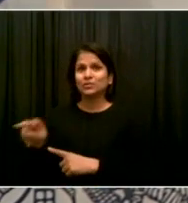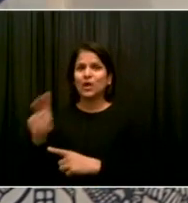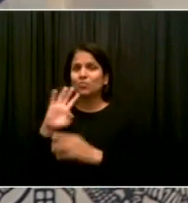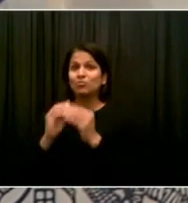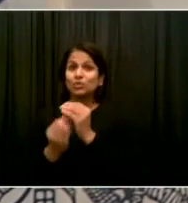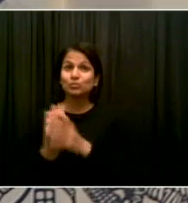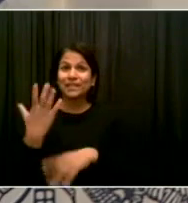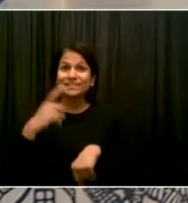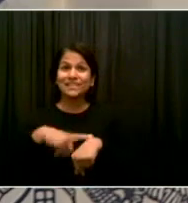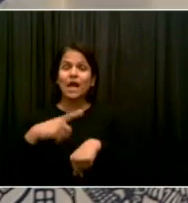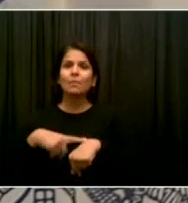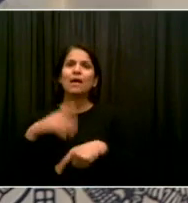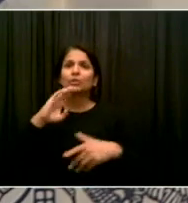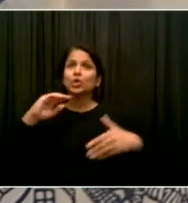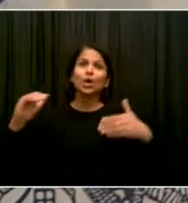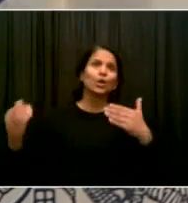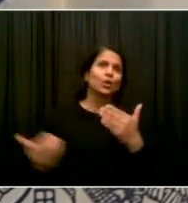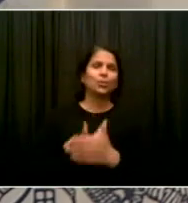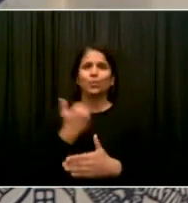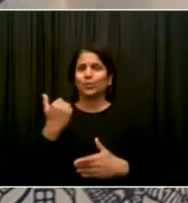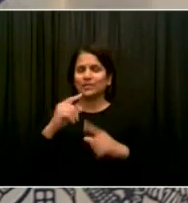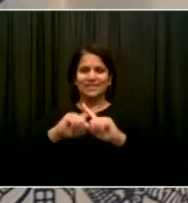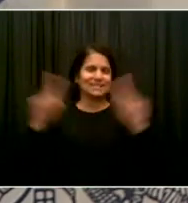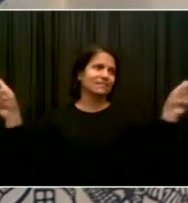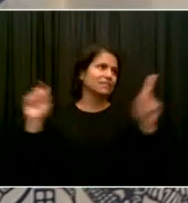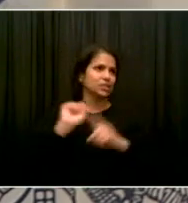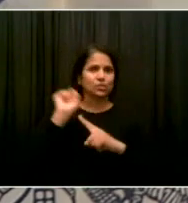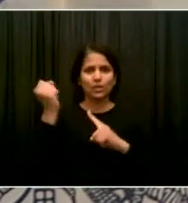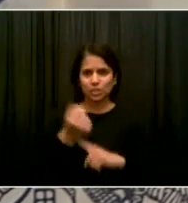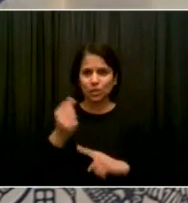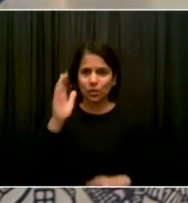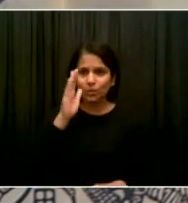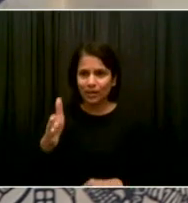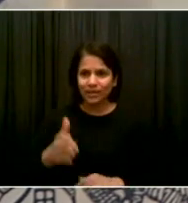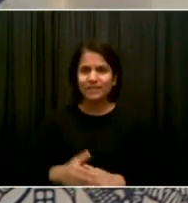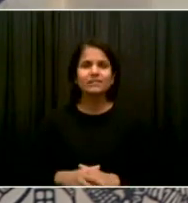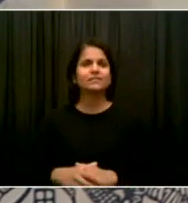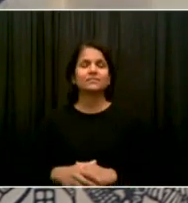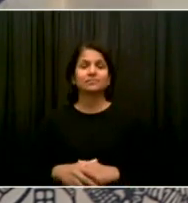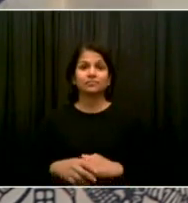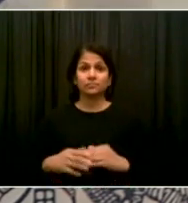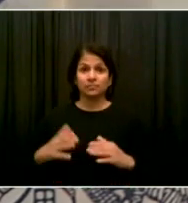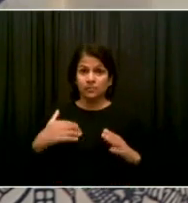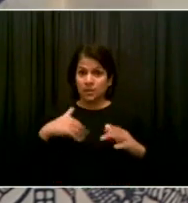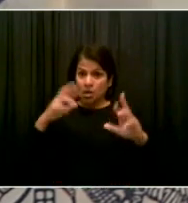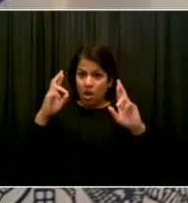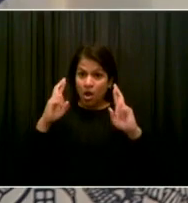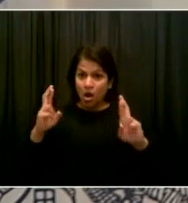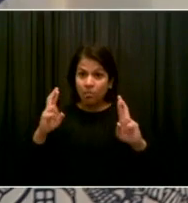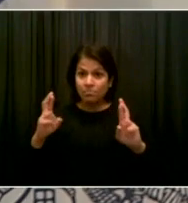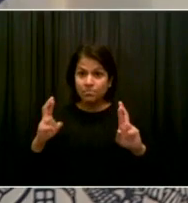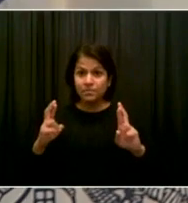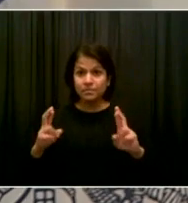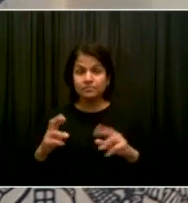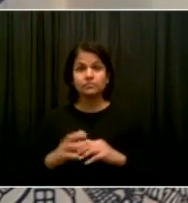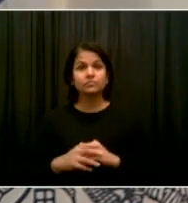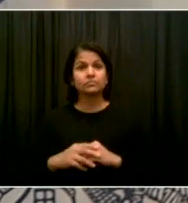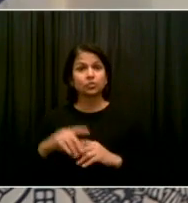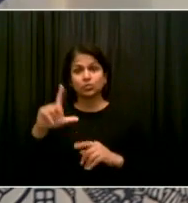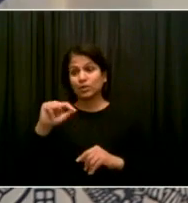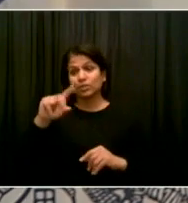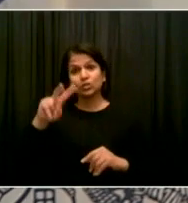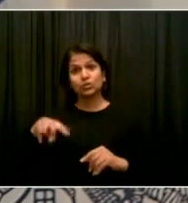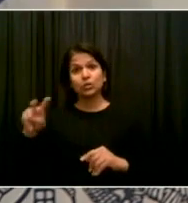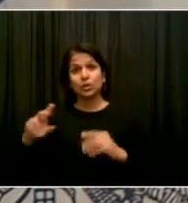reality. Our hope based on all the conversations I've had with the doctors is that in the course of 2022, you